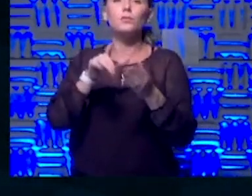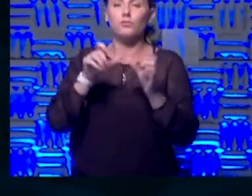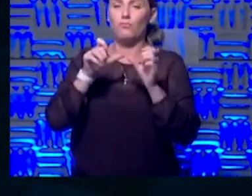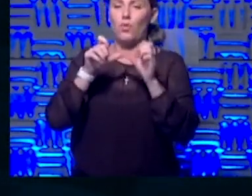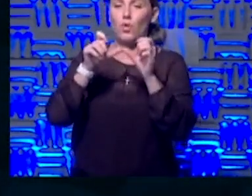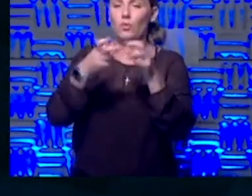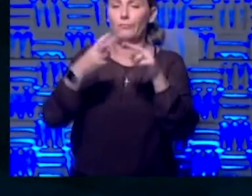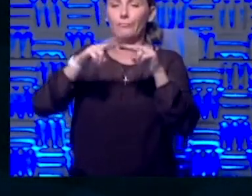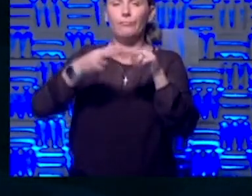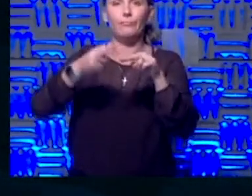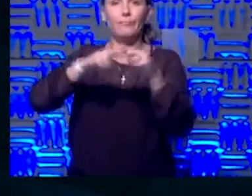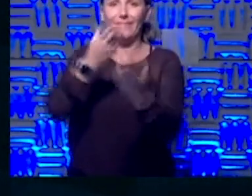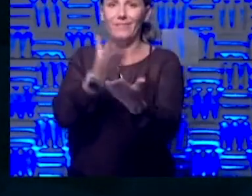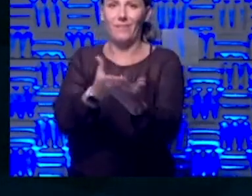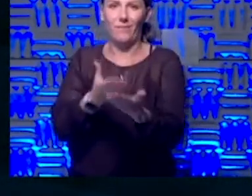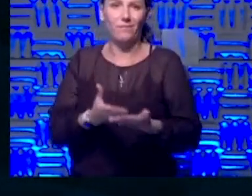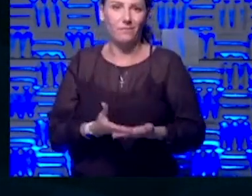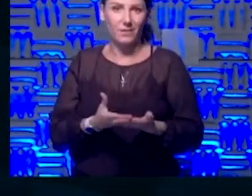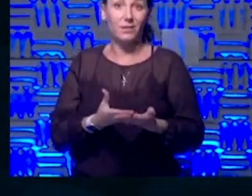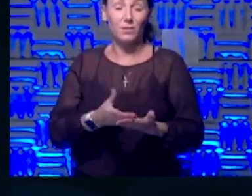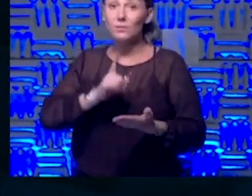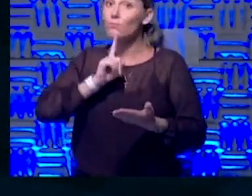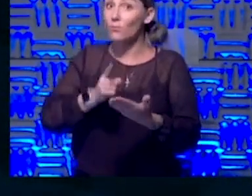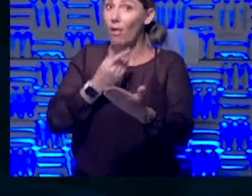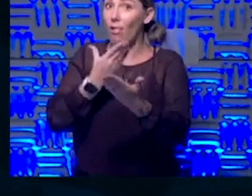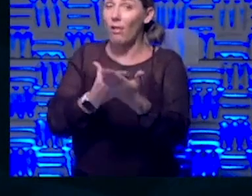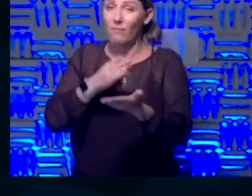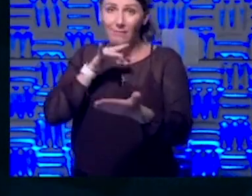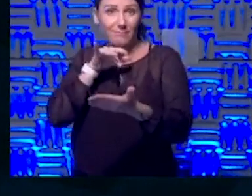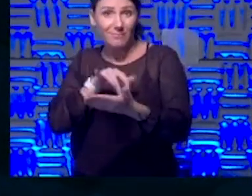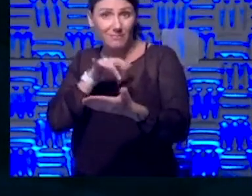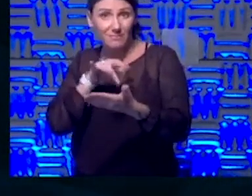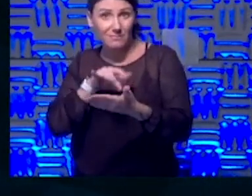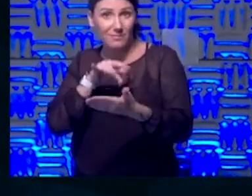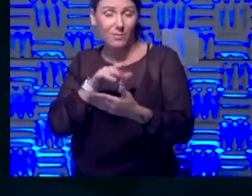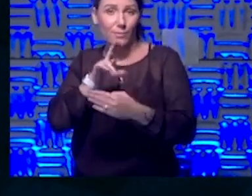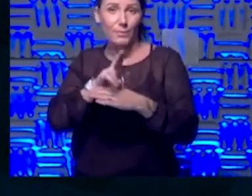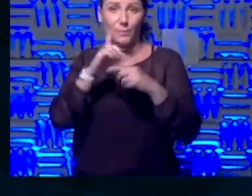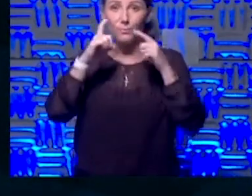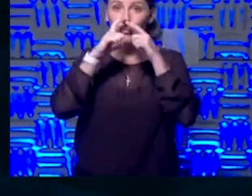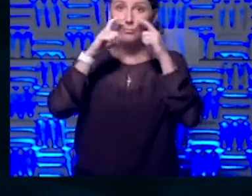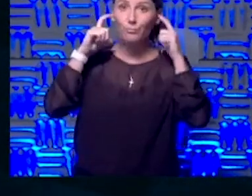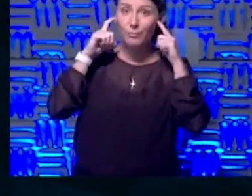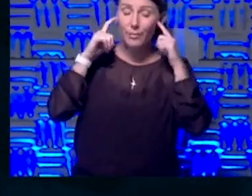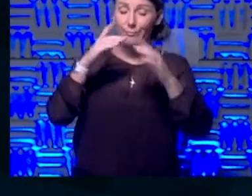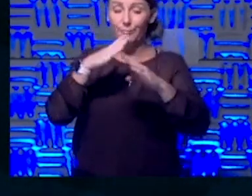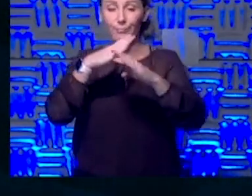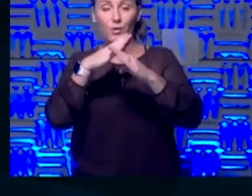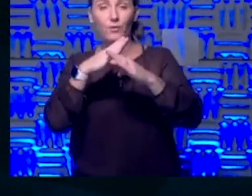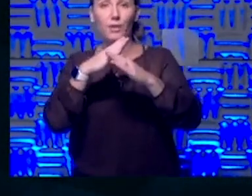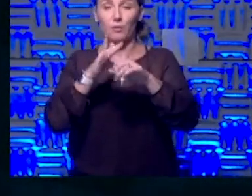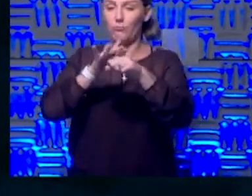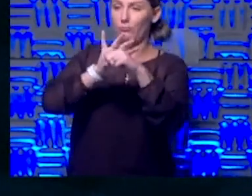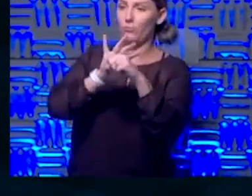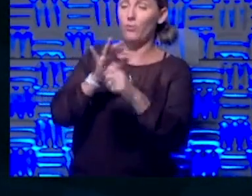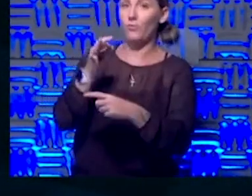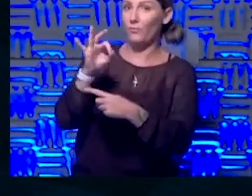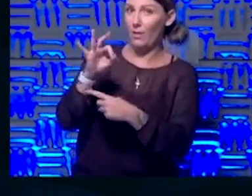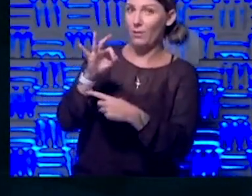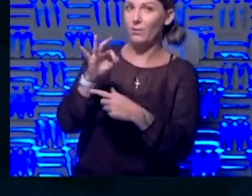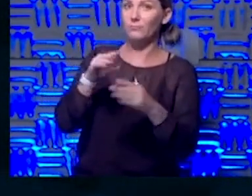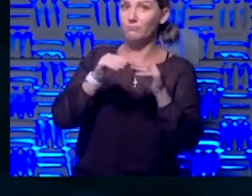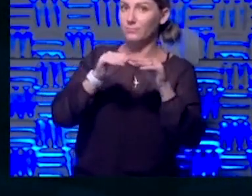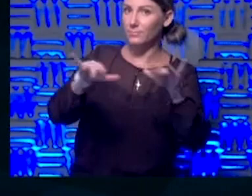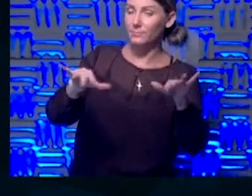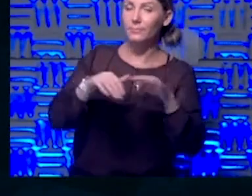increasing amount of evidence, real evidence for face mask use preventing coronavirus. I listened to your guys'